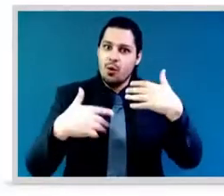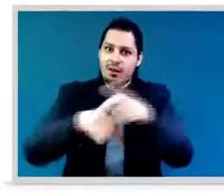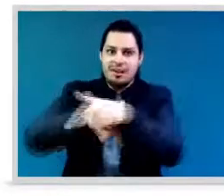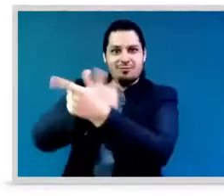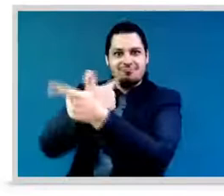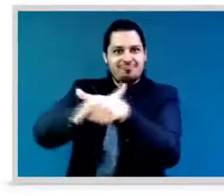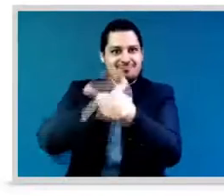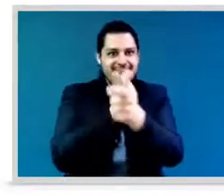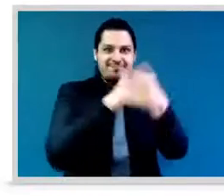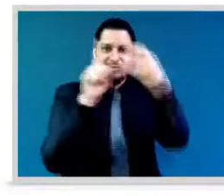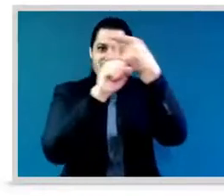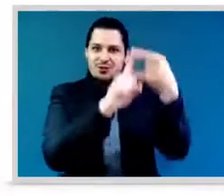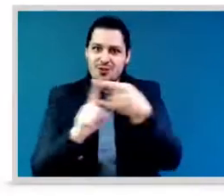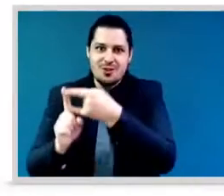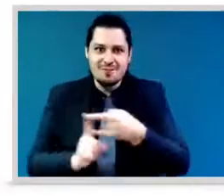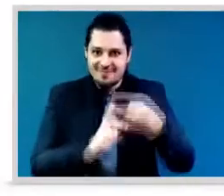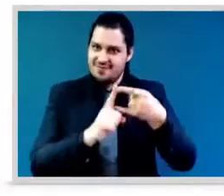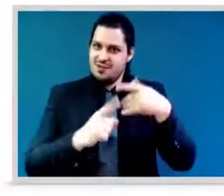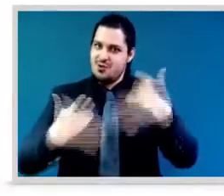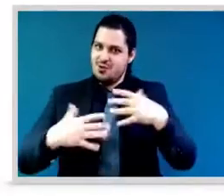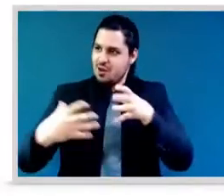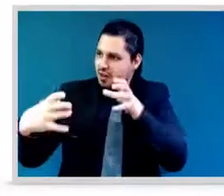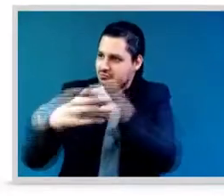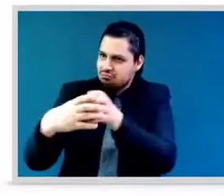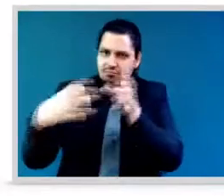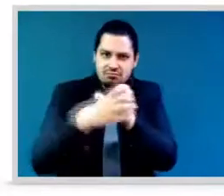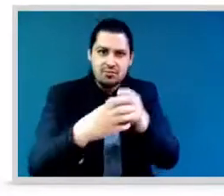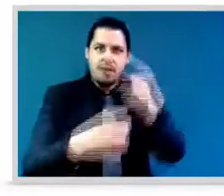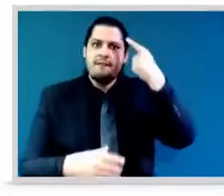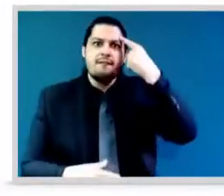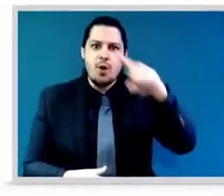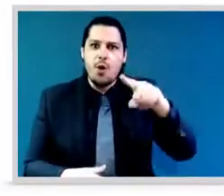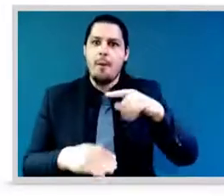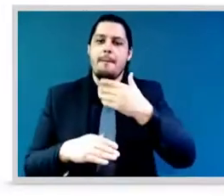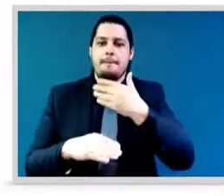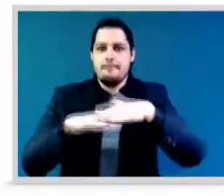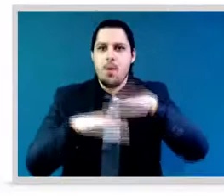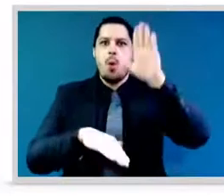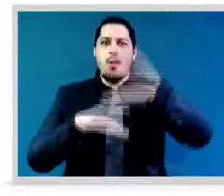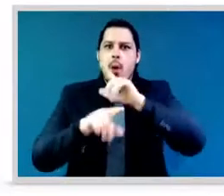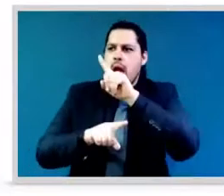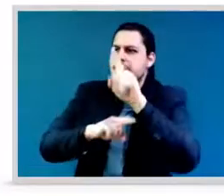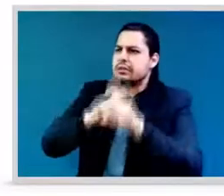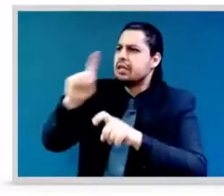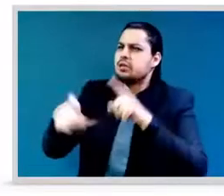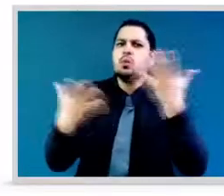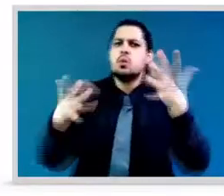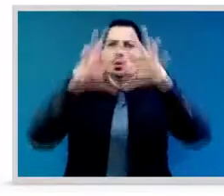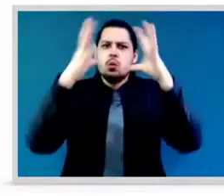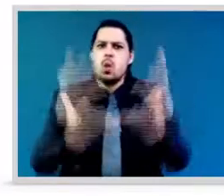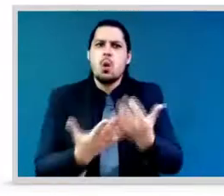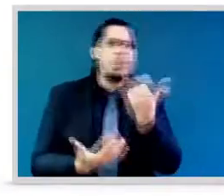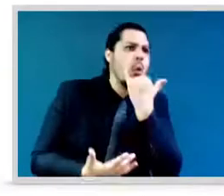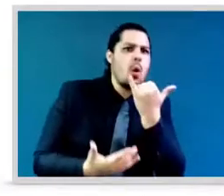covet 19 as we all know but also uh what what really um has was